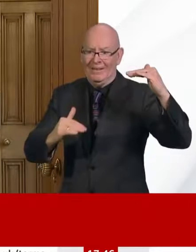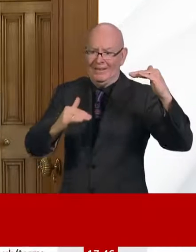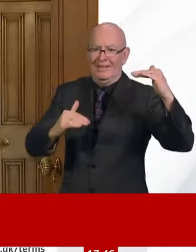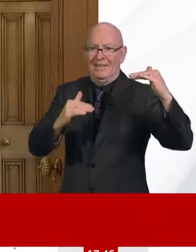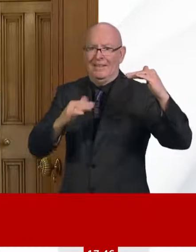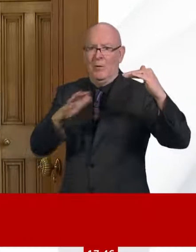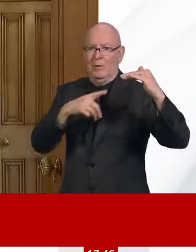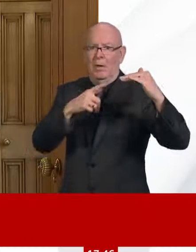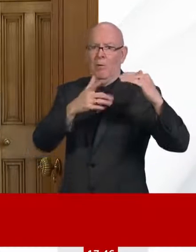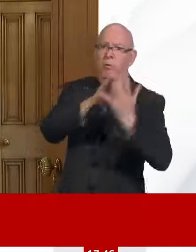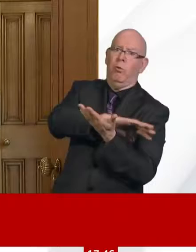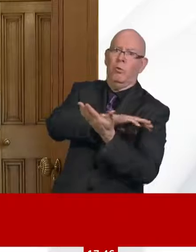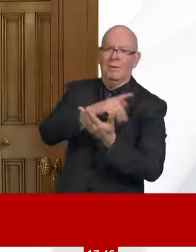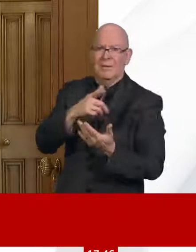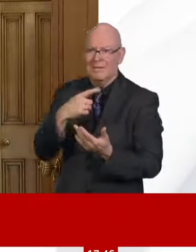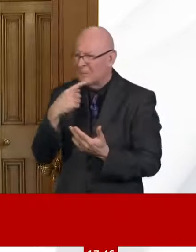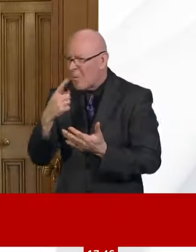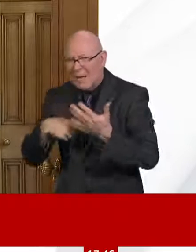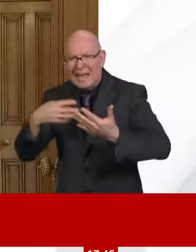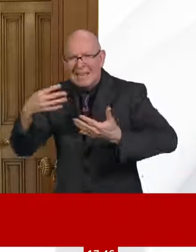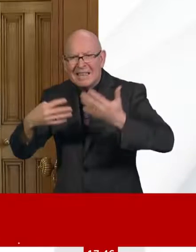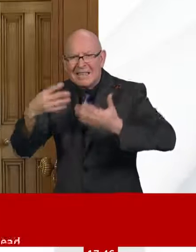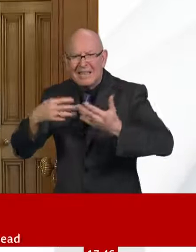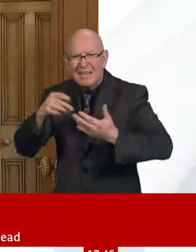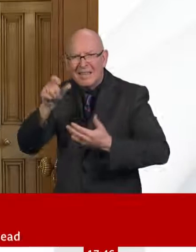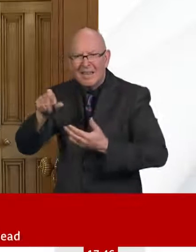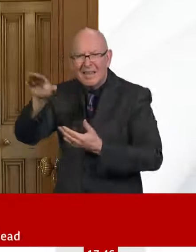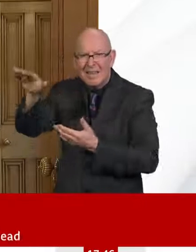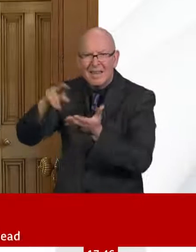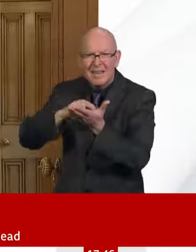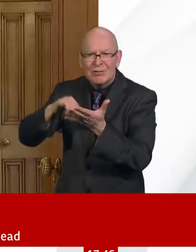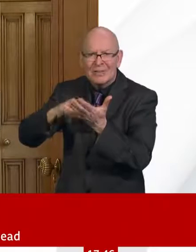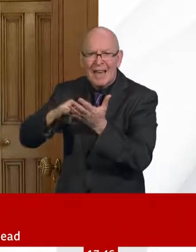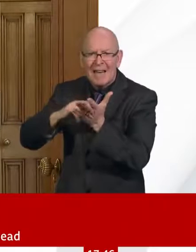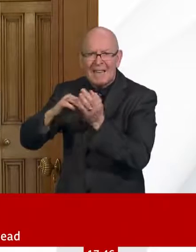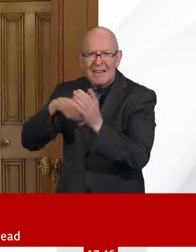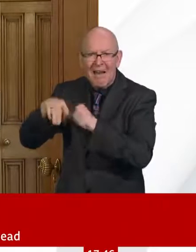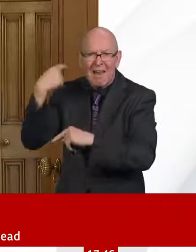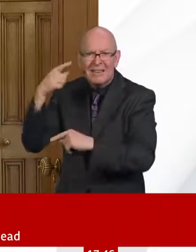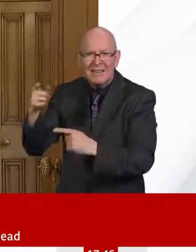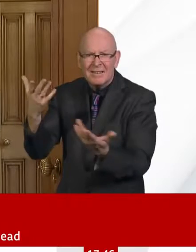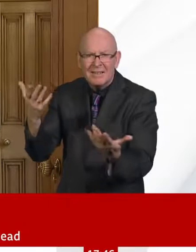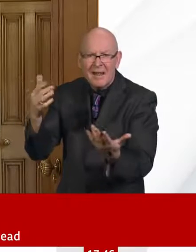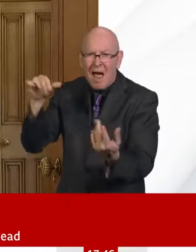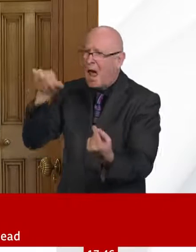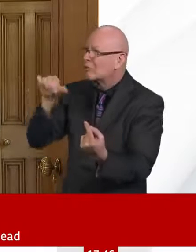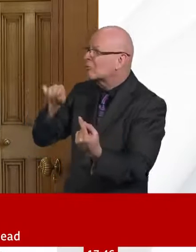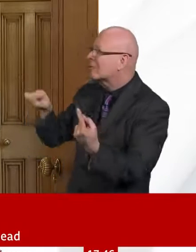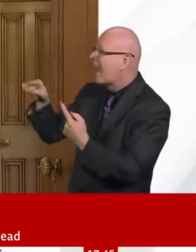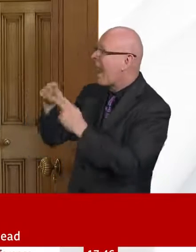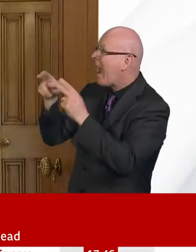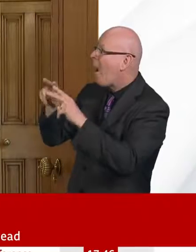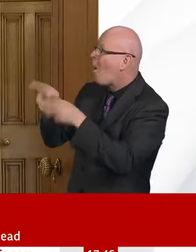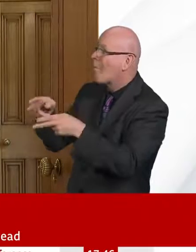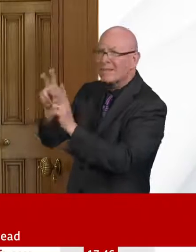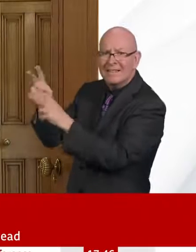credit is working well. Obviously, your DWP staff are under strain like many other organisations across the